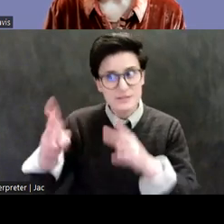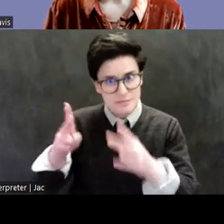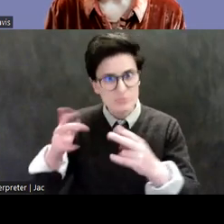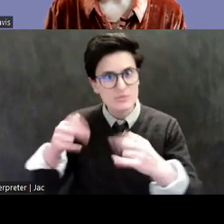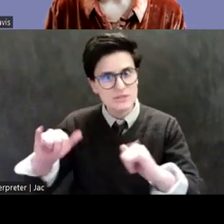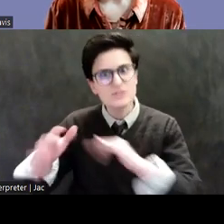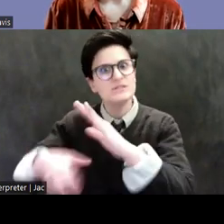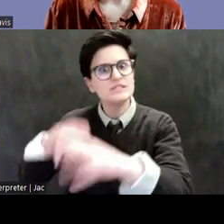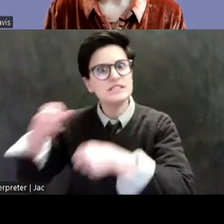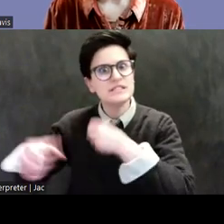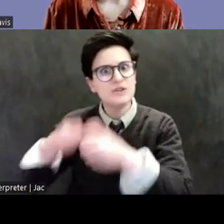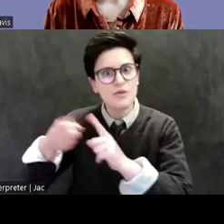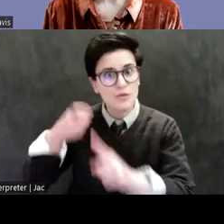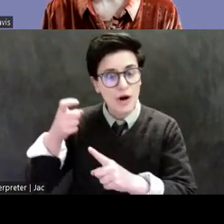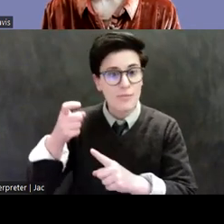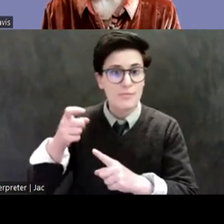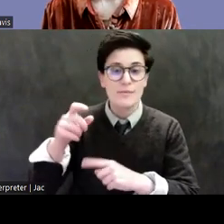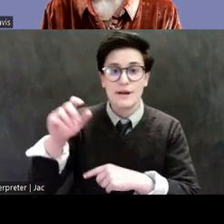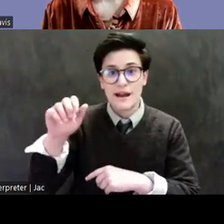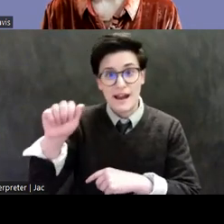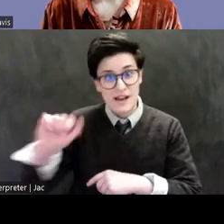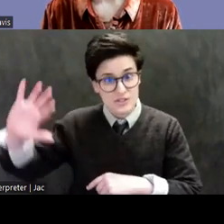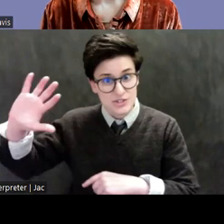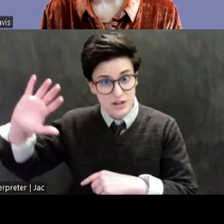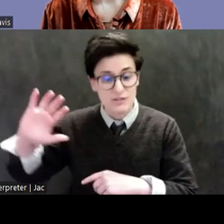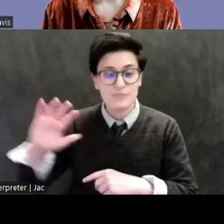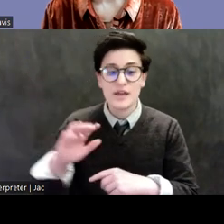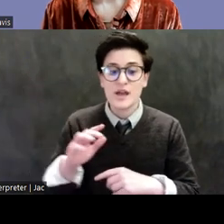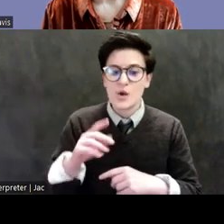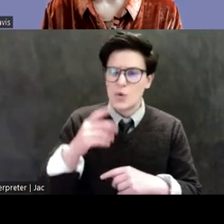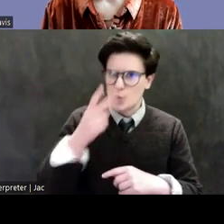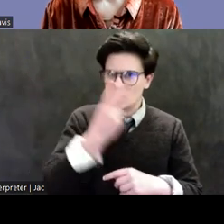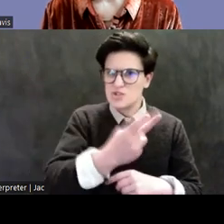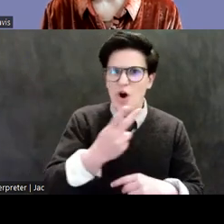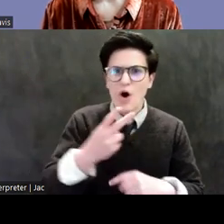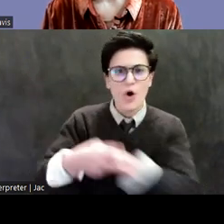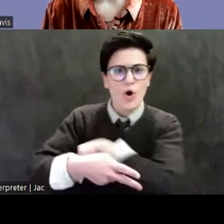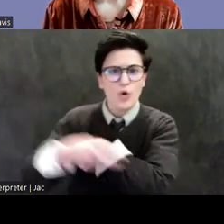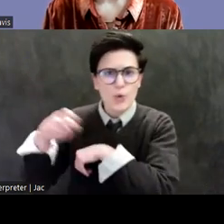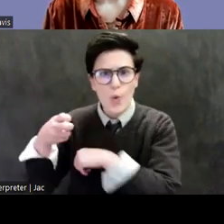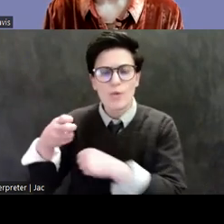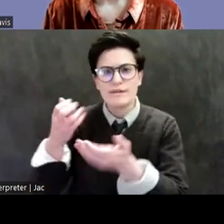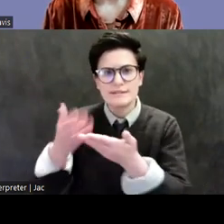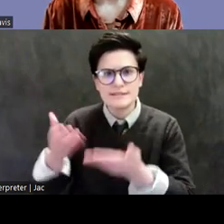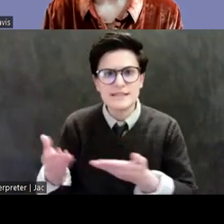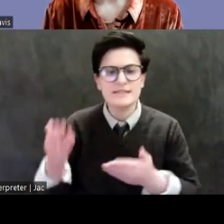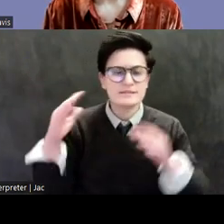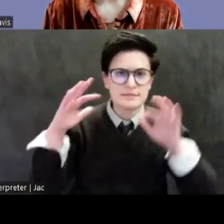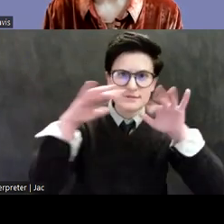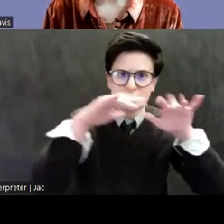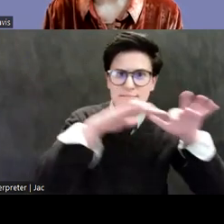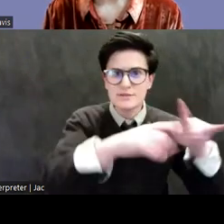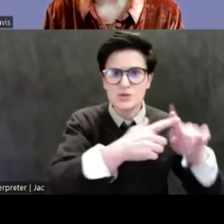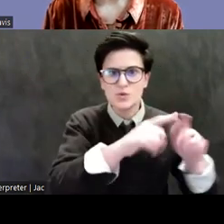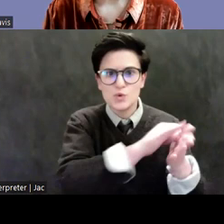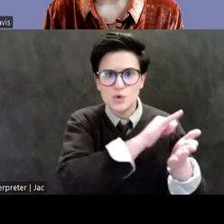focused on Iraq and Syria, looted masterpieces were flooding New York from Asia, often from current or former hotspots such